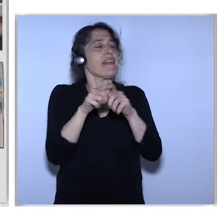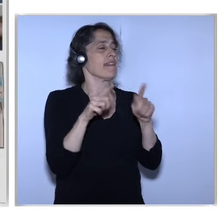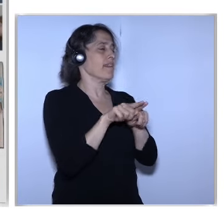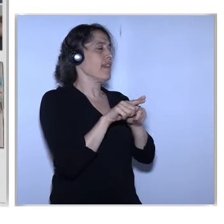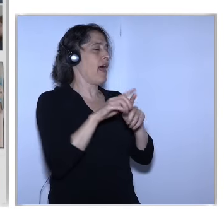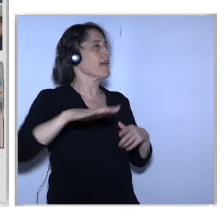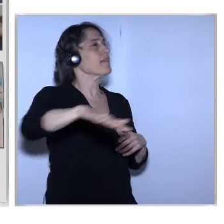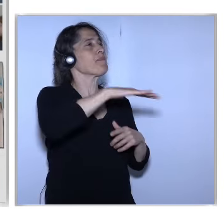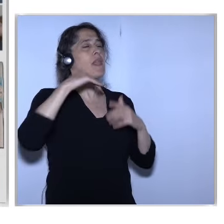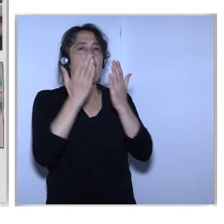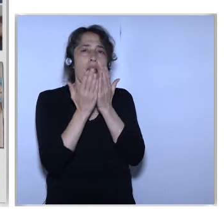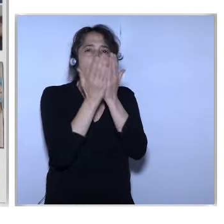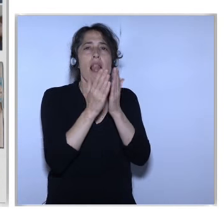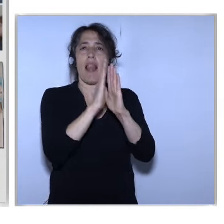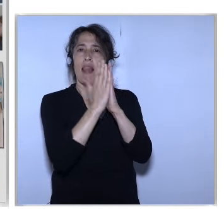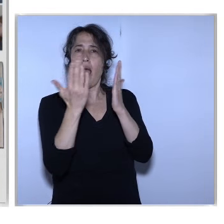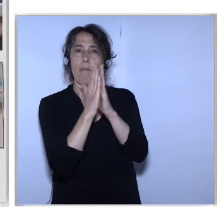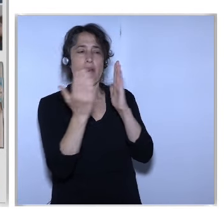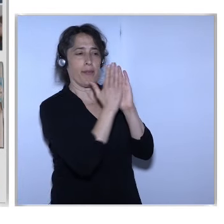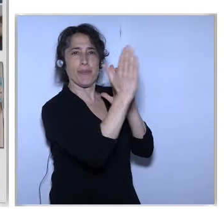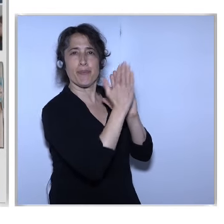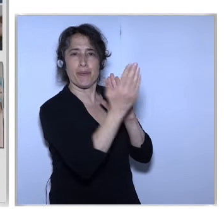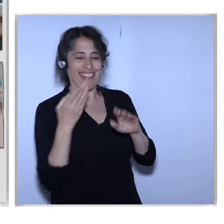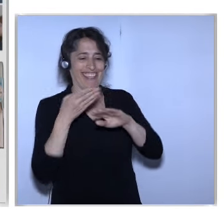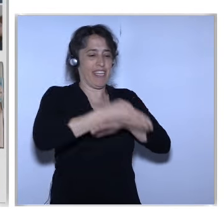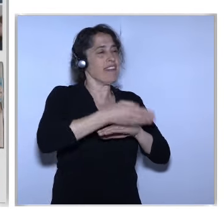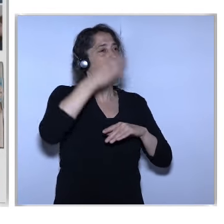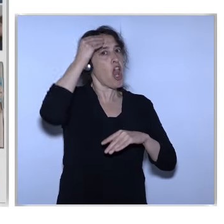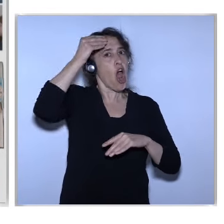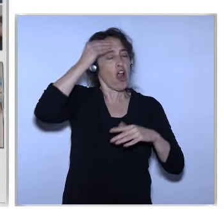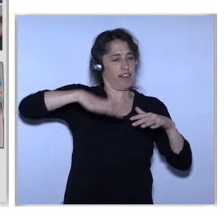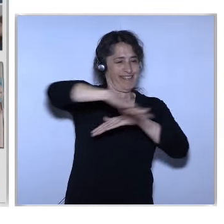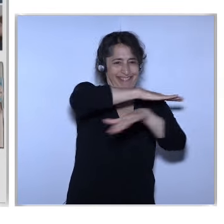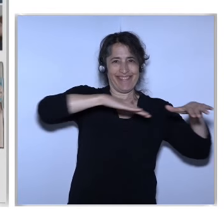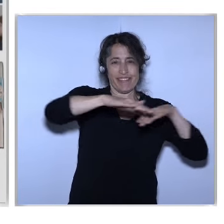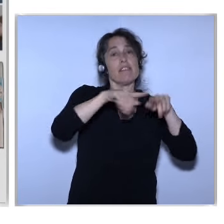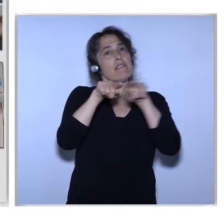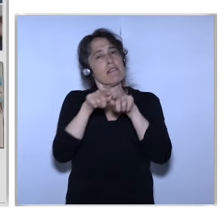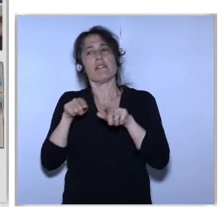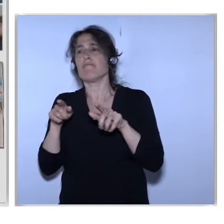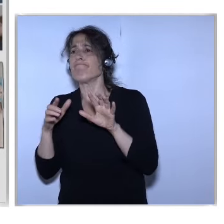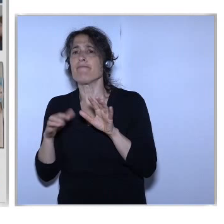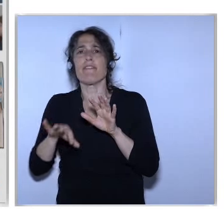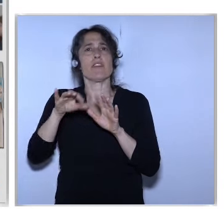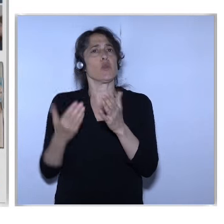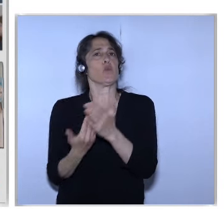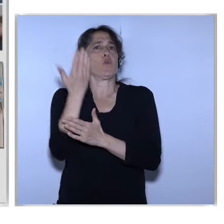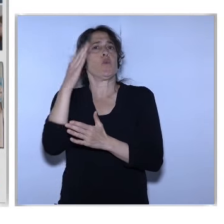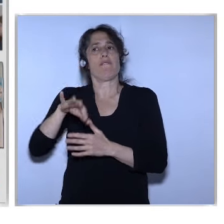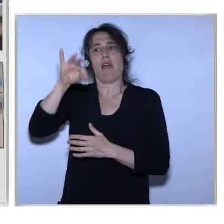Linking That To What I I'm What Convinz Will Hear More Today As Well So Why